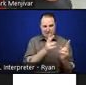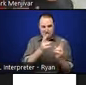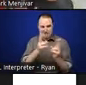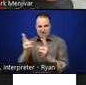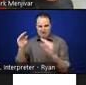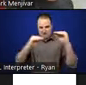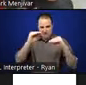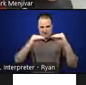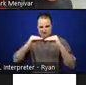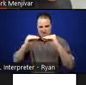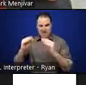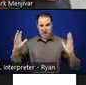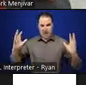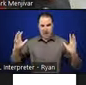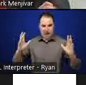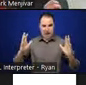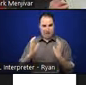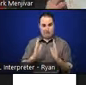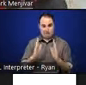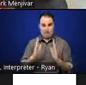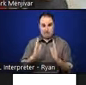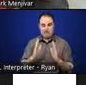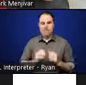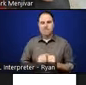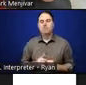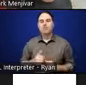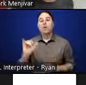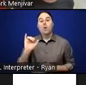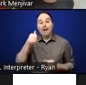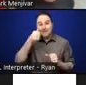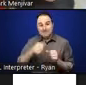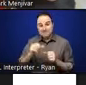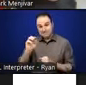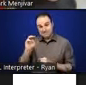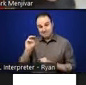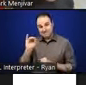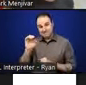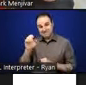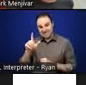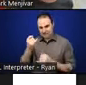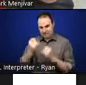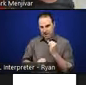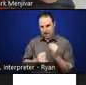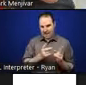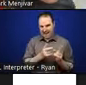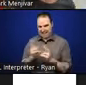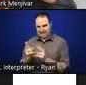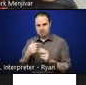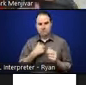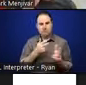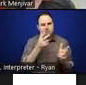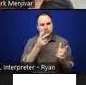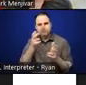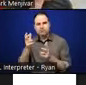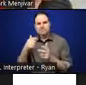I remember at the end of usually when Michael would do this final edit, and I would listen to it, I would find this thing inside of